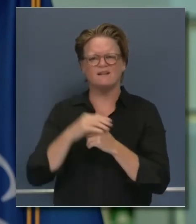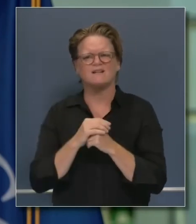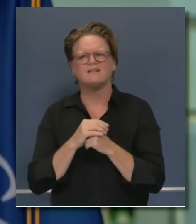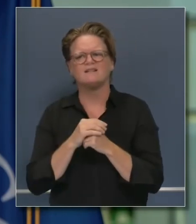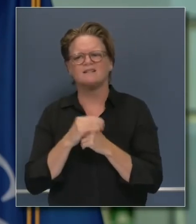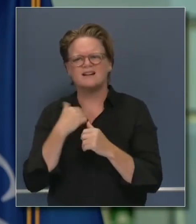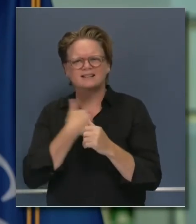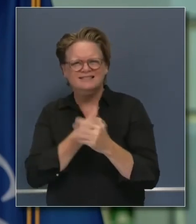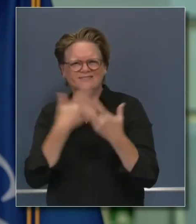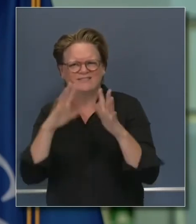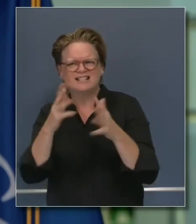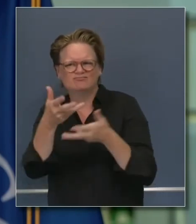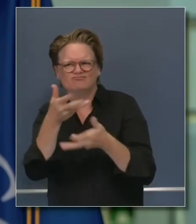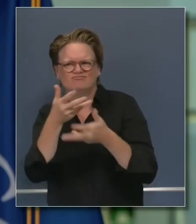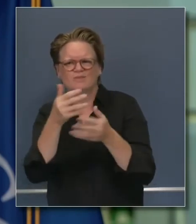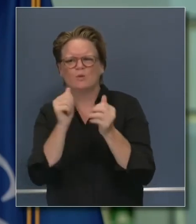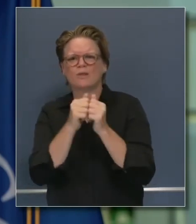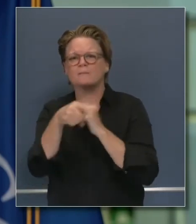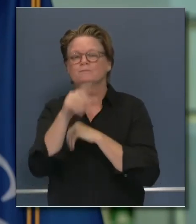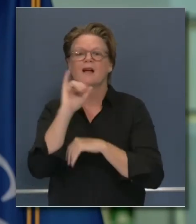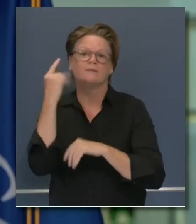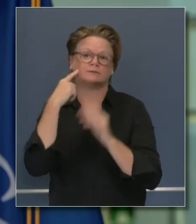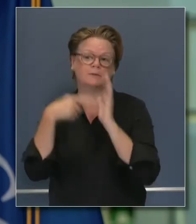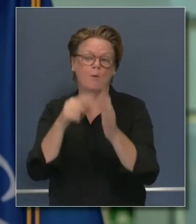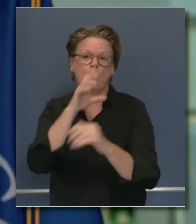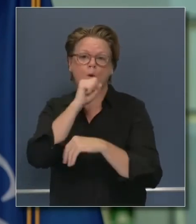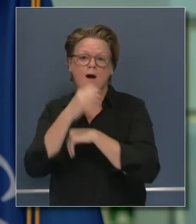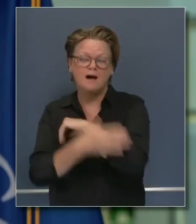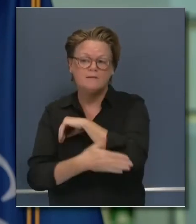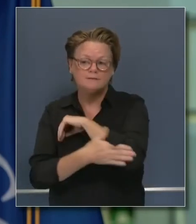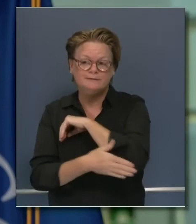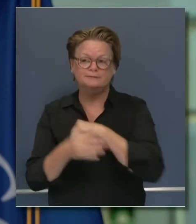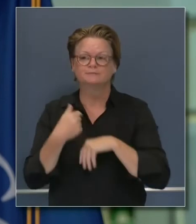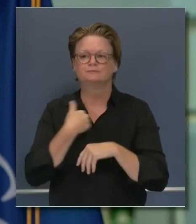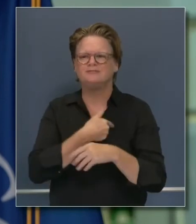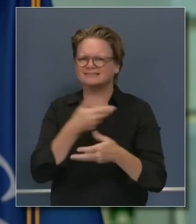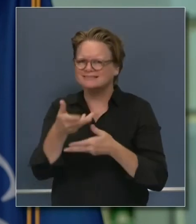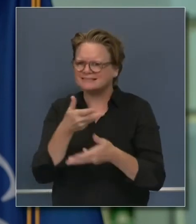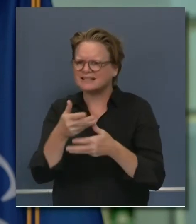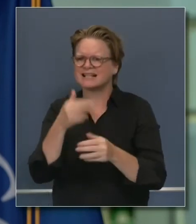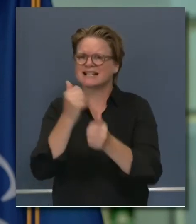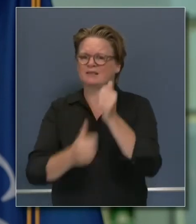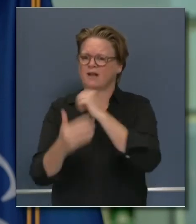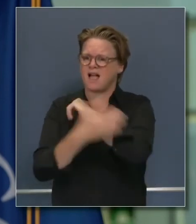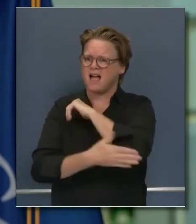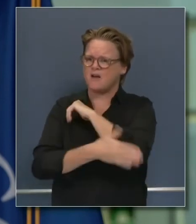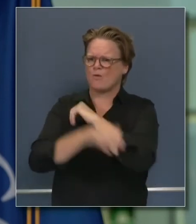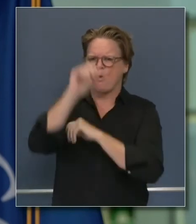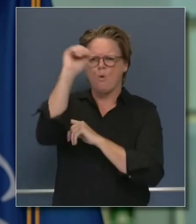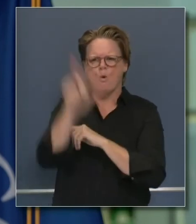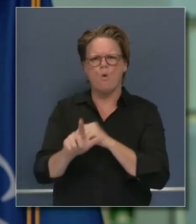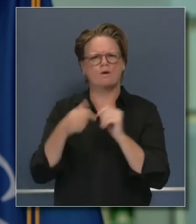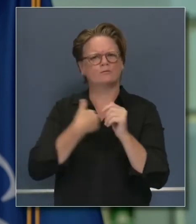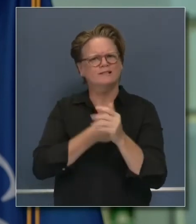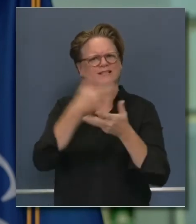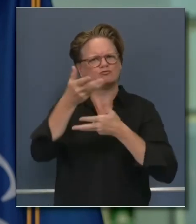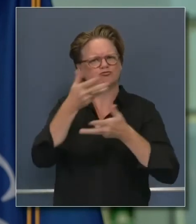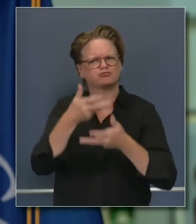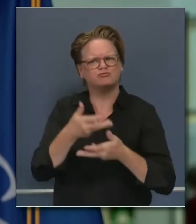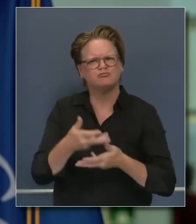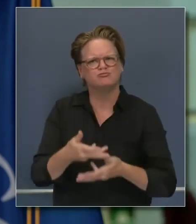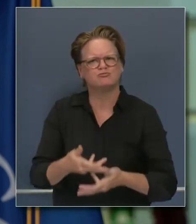confidence that the way we're reporting and working with counties is appropriate. Again, we do